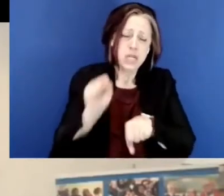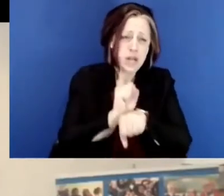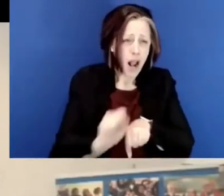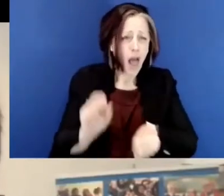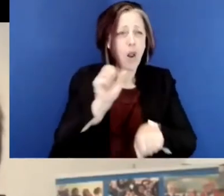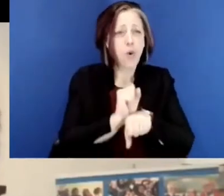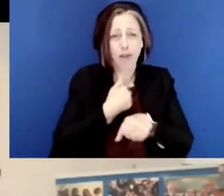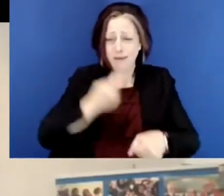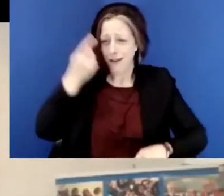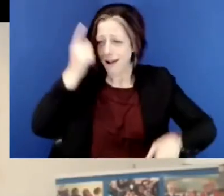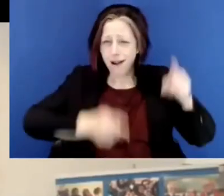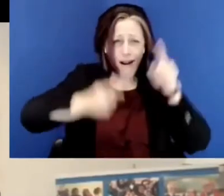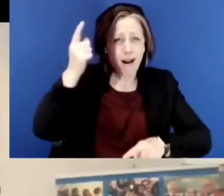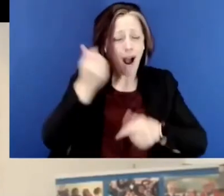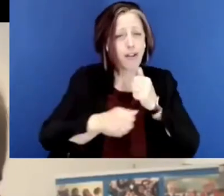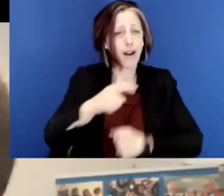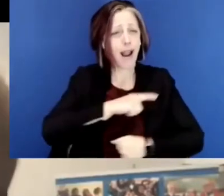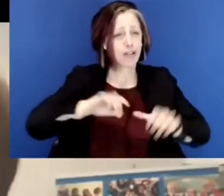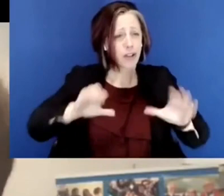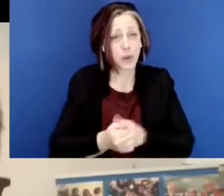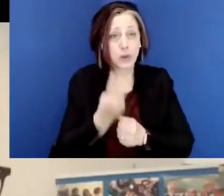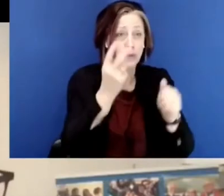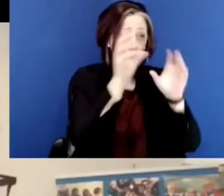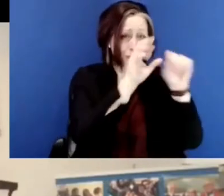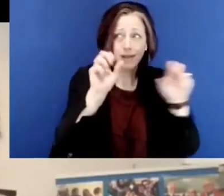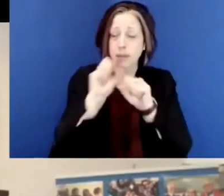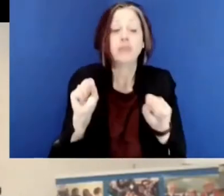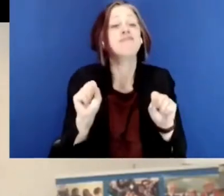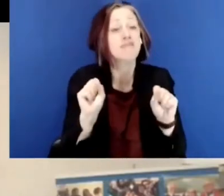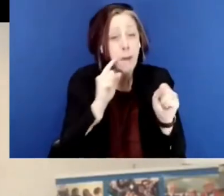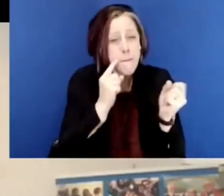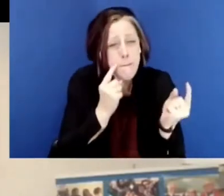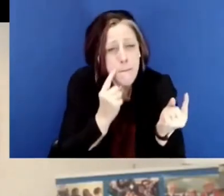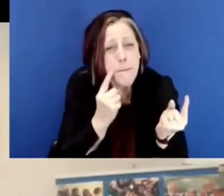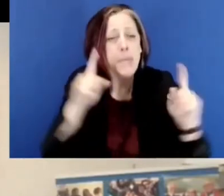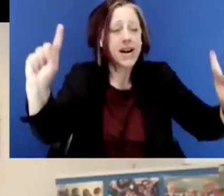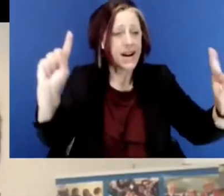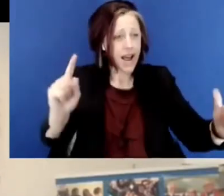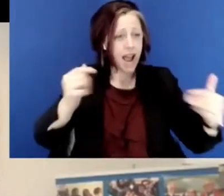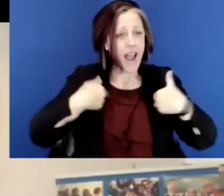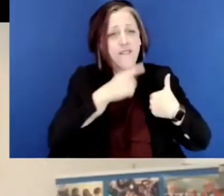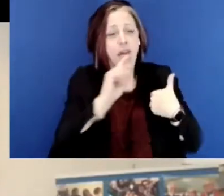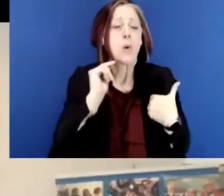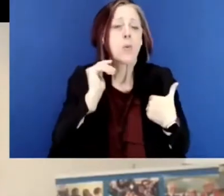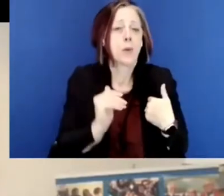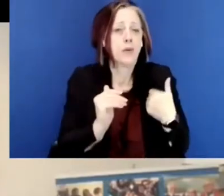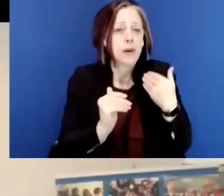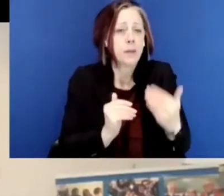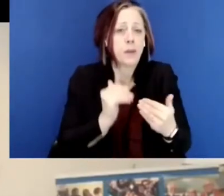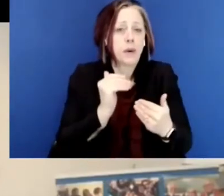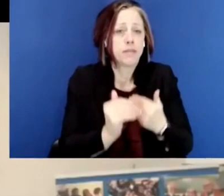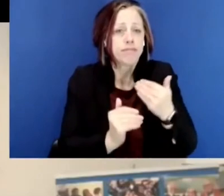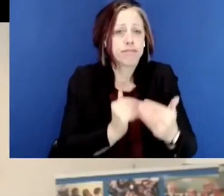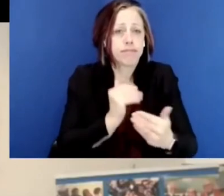took a lot of work to get consensus in the legislature with two presidents, but we were able to get